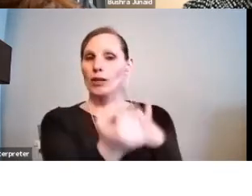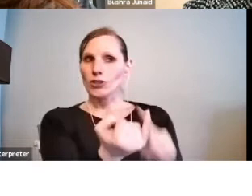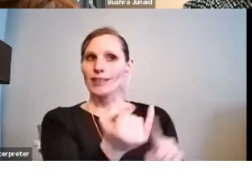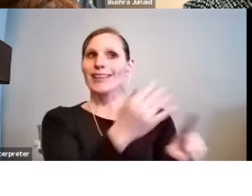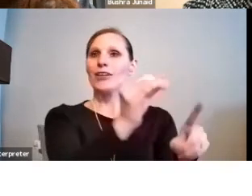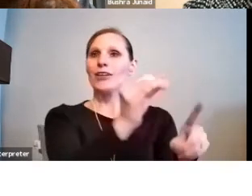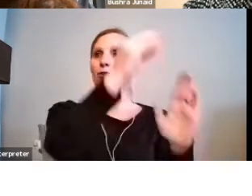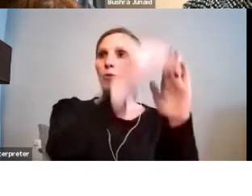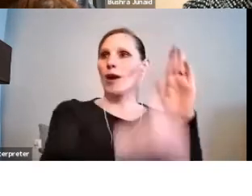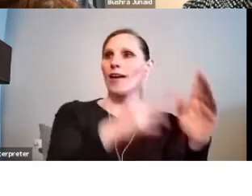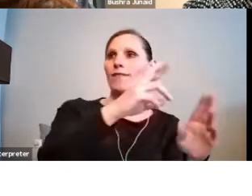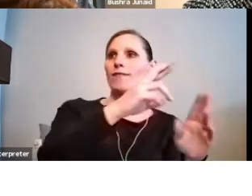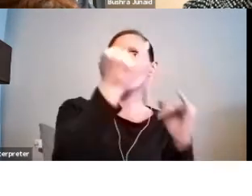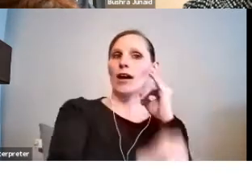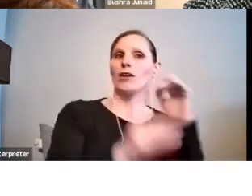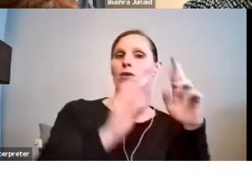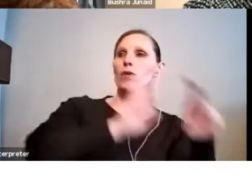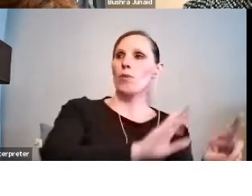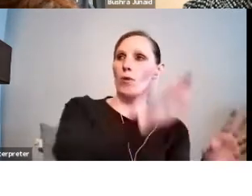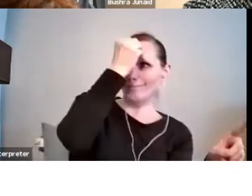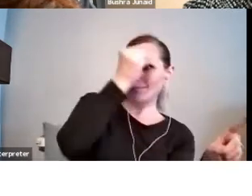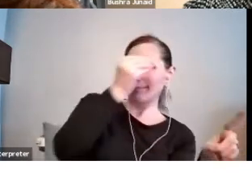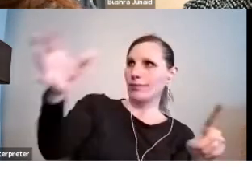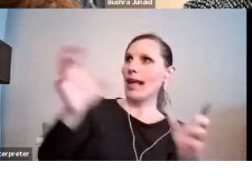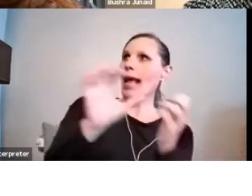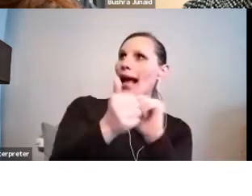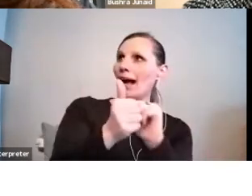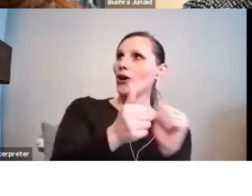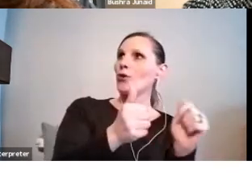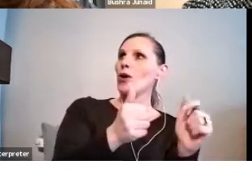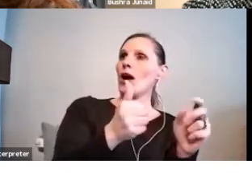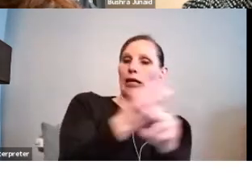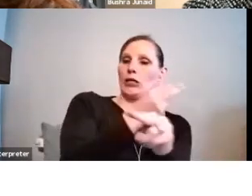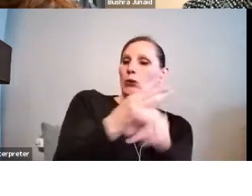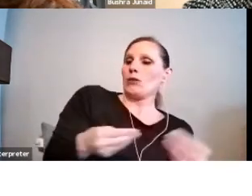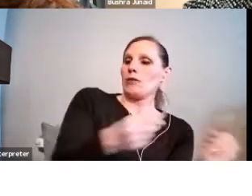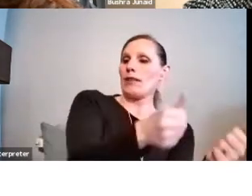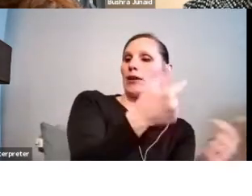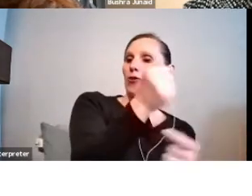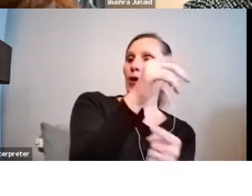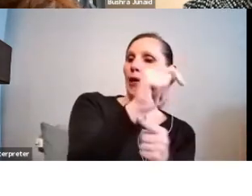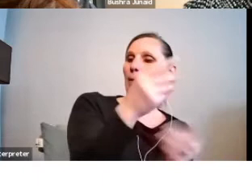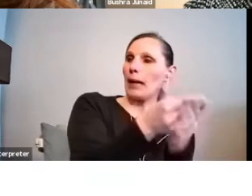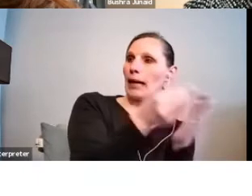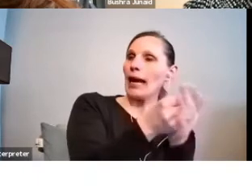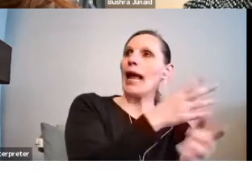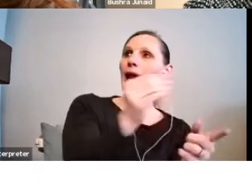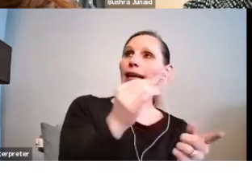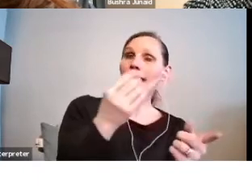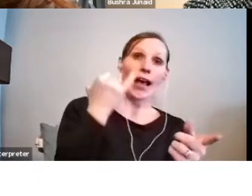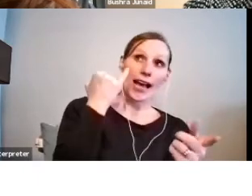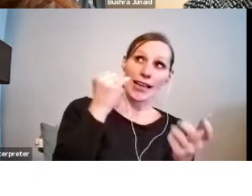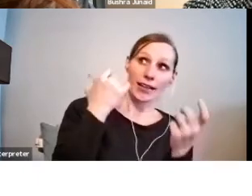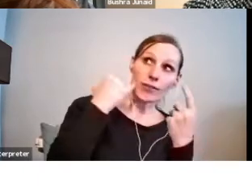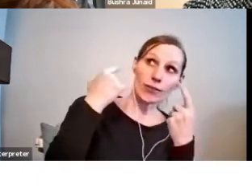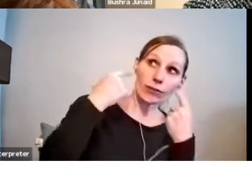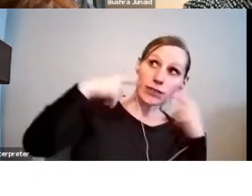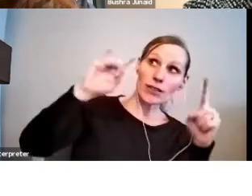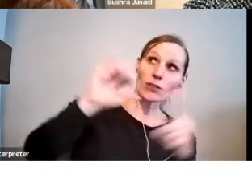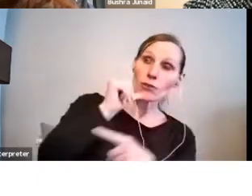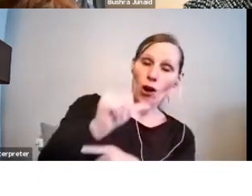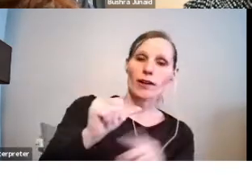use the grant and how the project turned out. For individual applicants, you will also be asked to provide